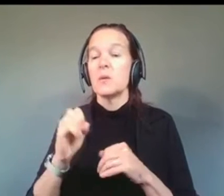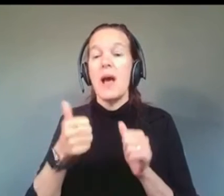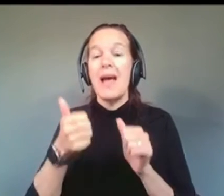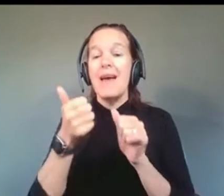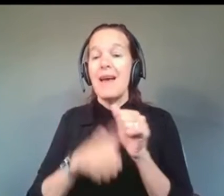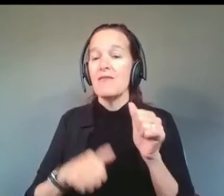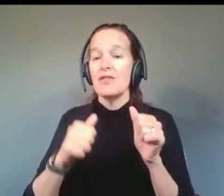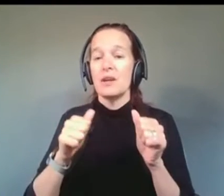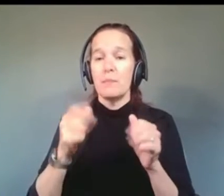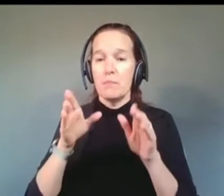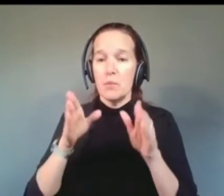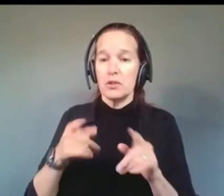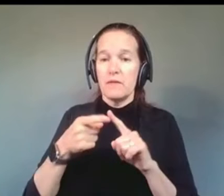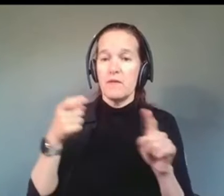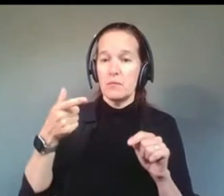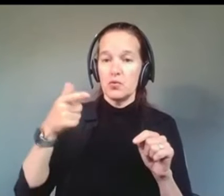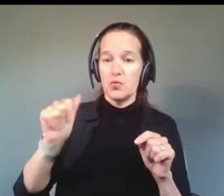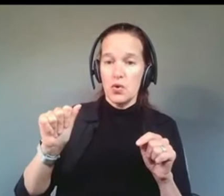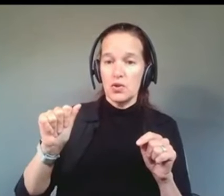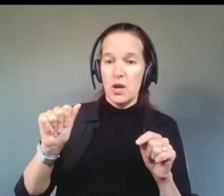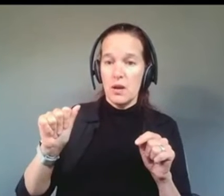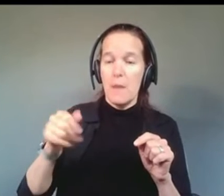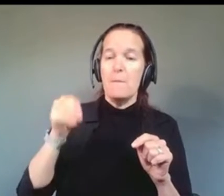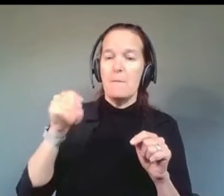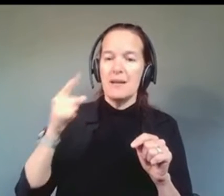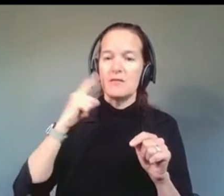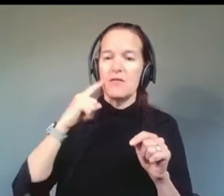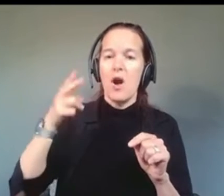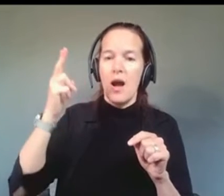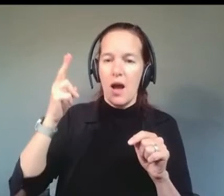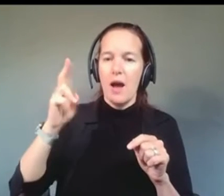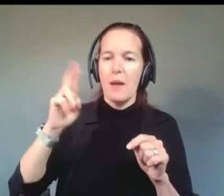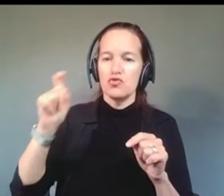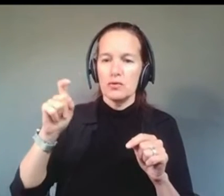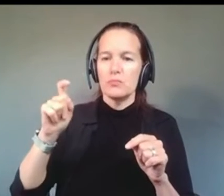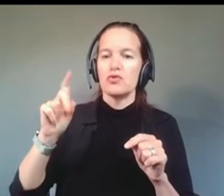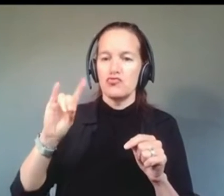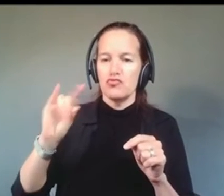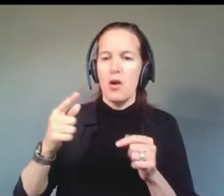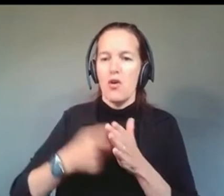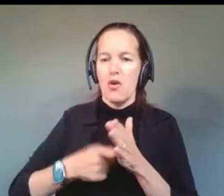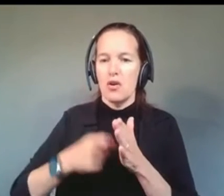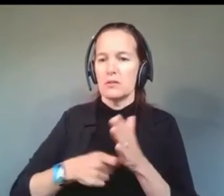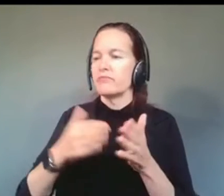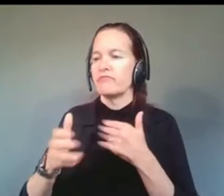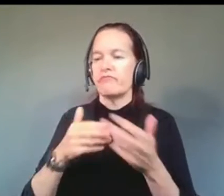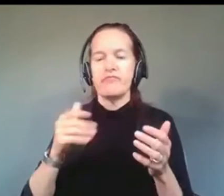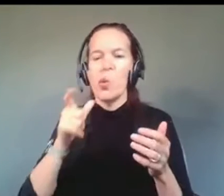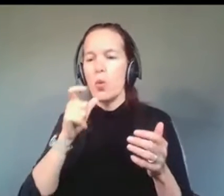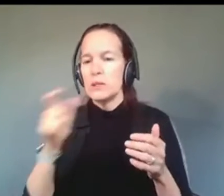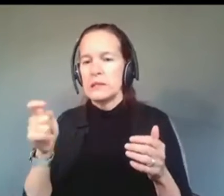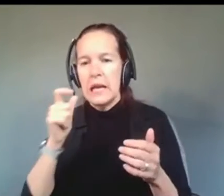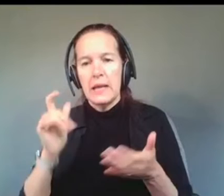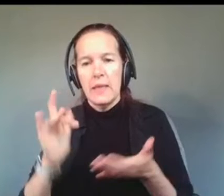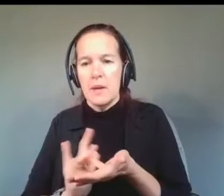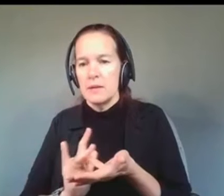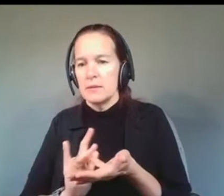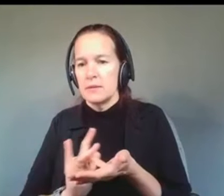single Georgian is paying for high prescription drug costs, regardless of if he was taking the medications.